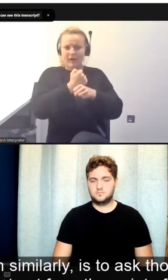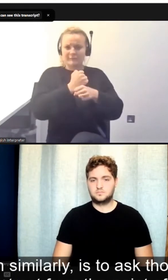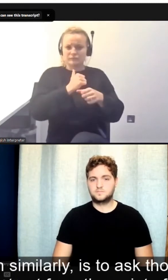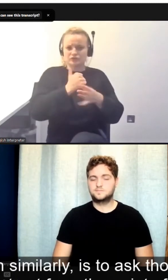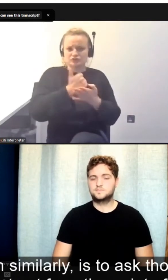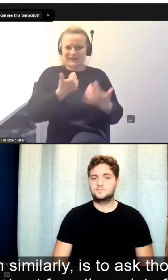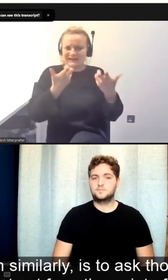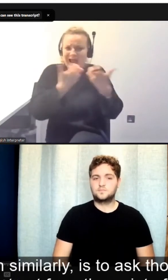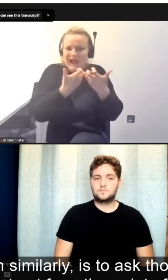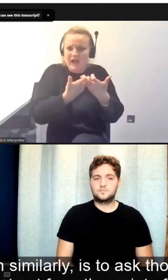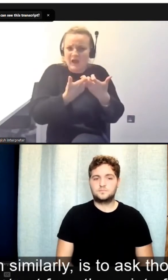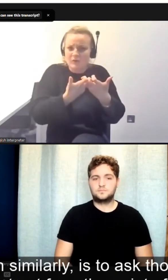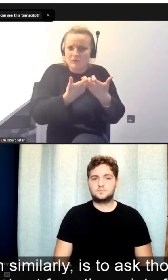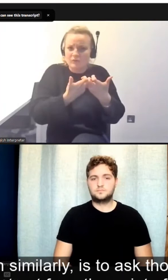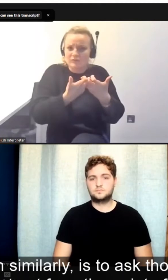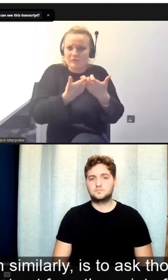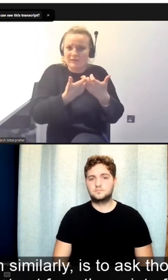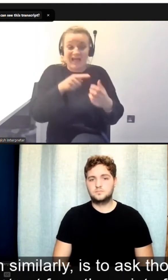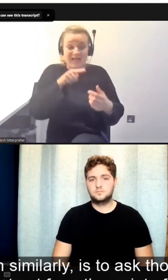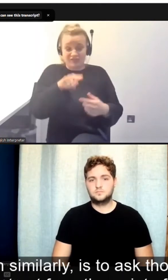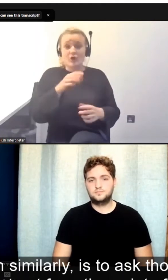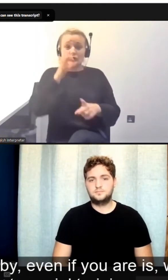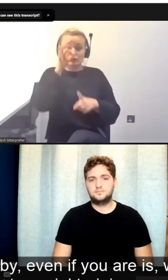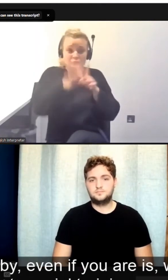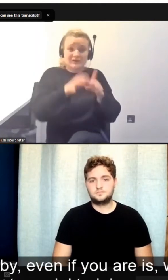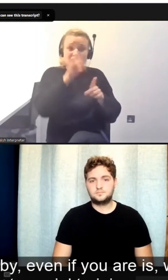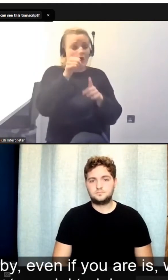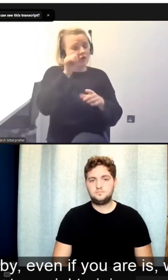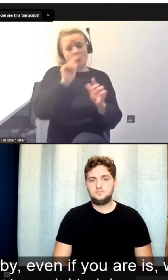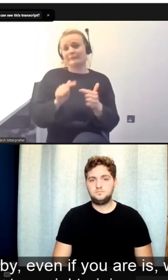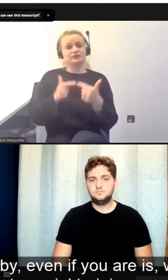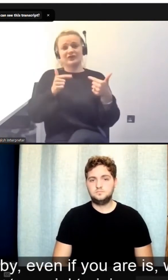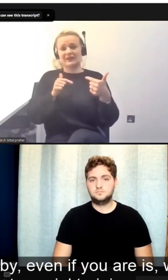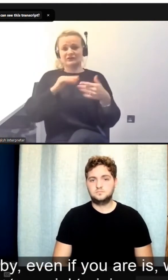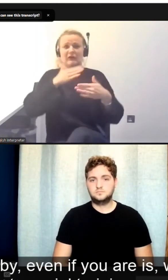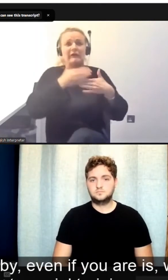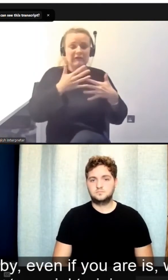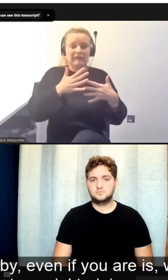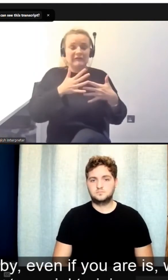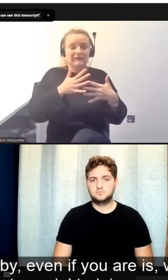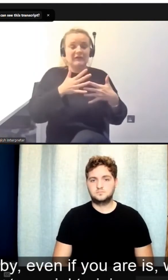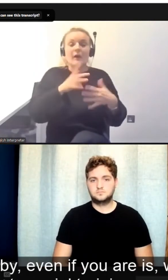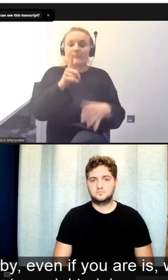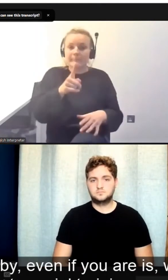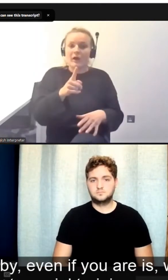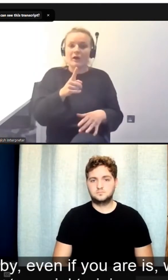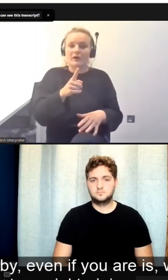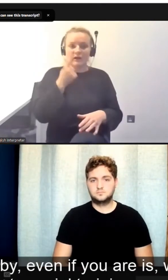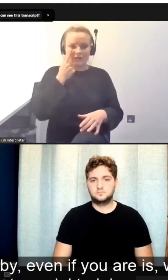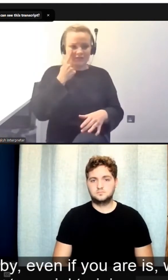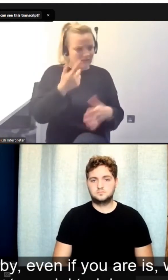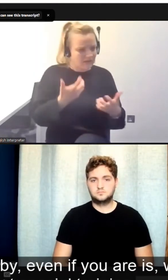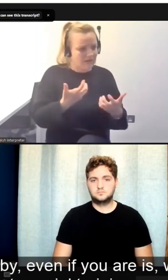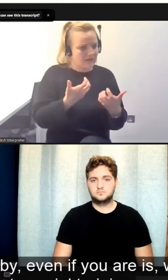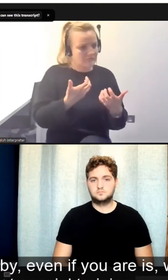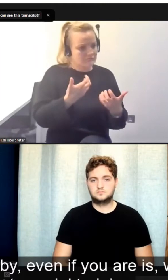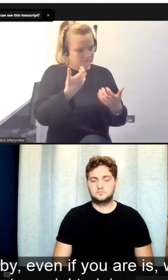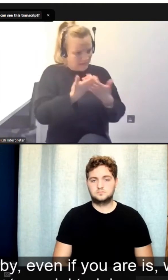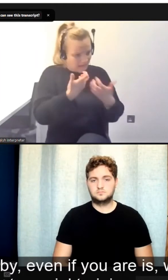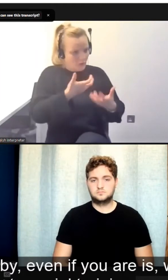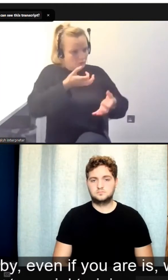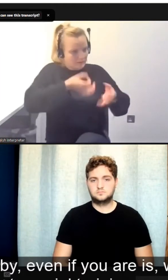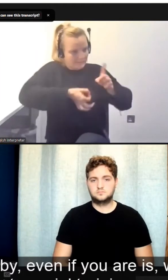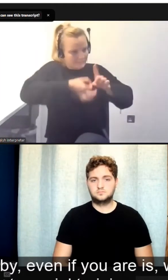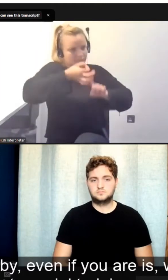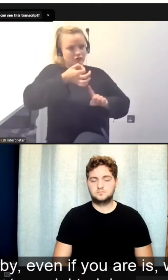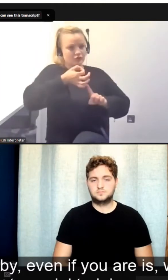questions, but not from the point of view of somebody who is feeling hard done by, even if you are, is